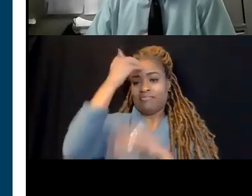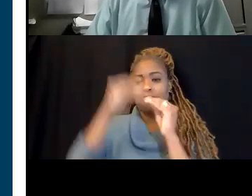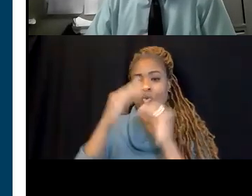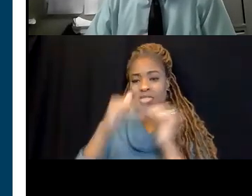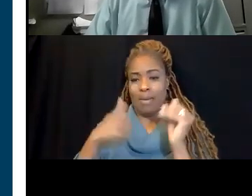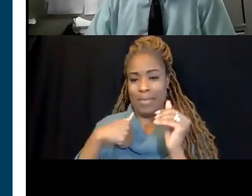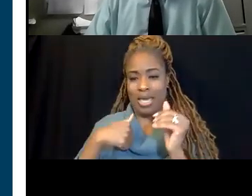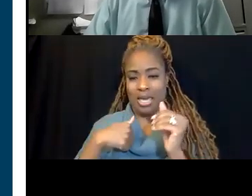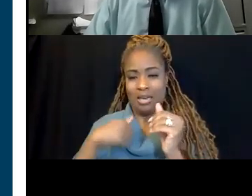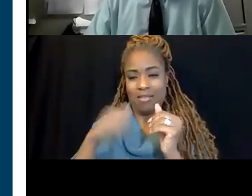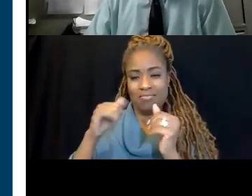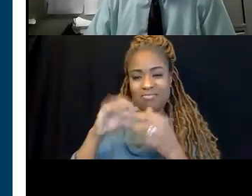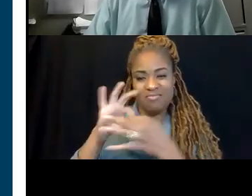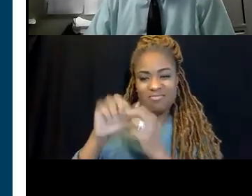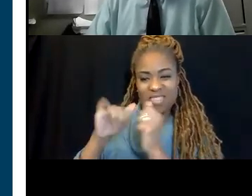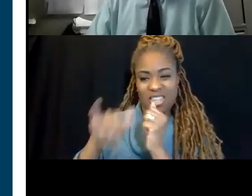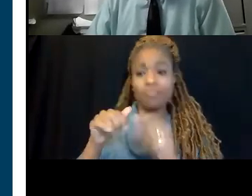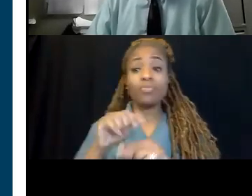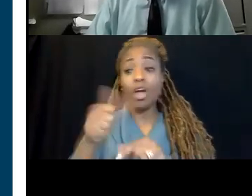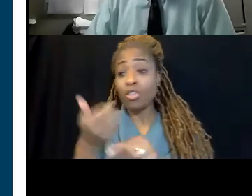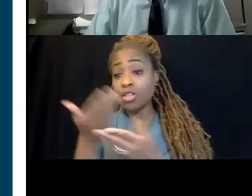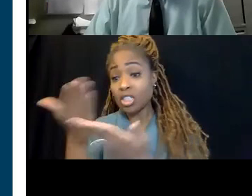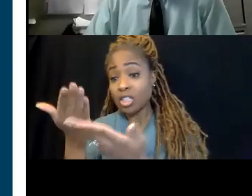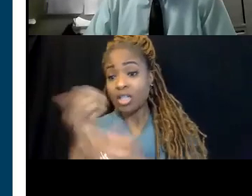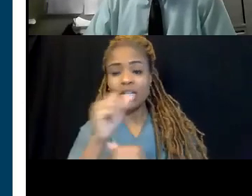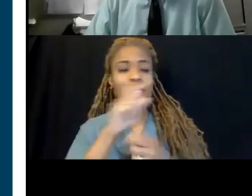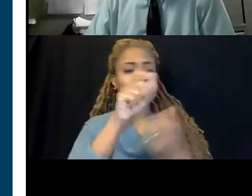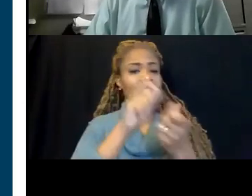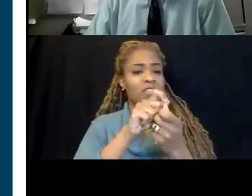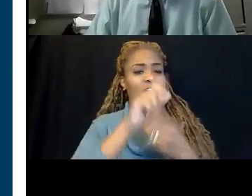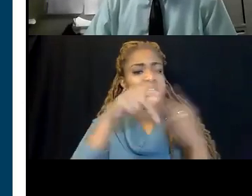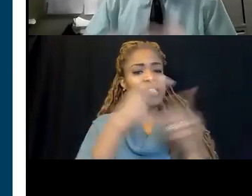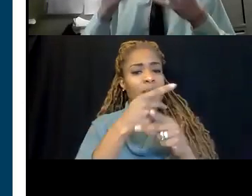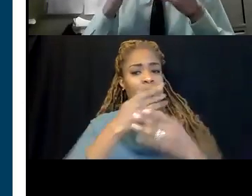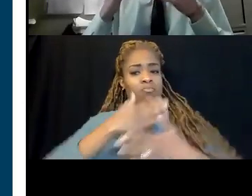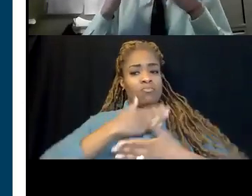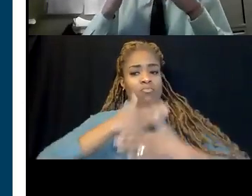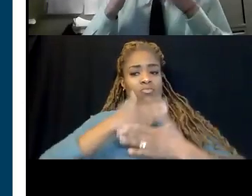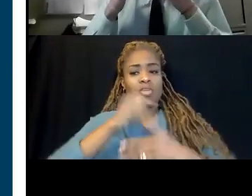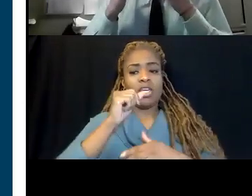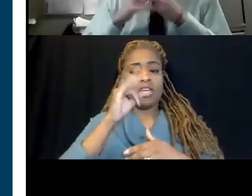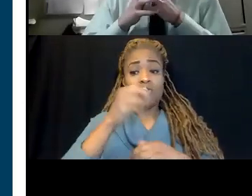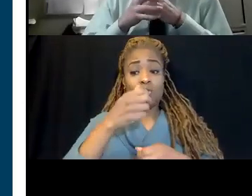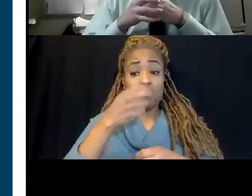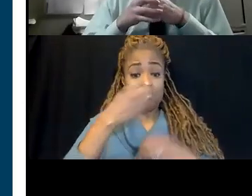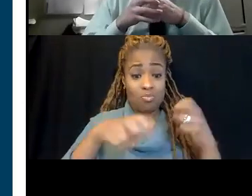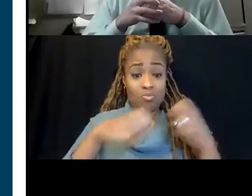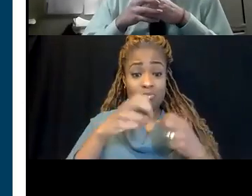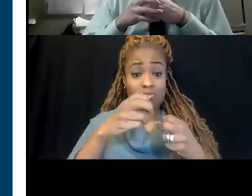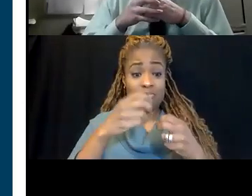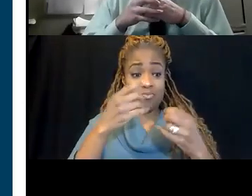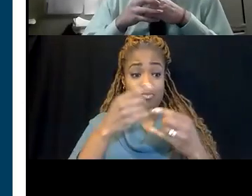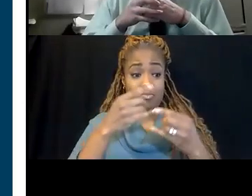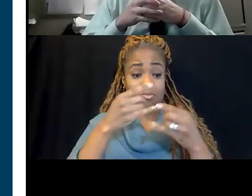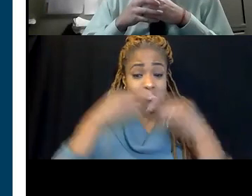suggestions, Eric? Yeah, the specific type of respirator, if you're looking for that, if you have difficulty wearing, physically wearing,